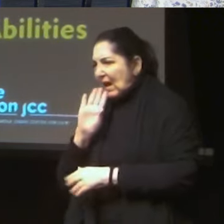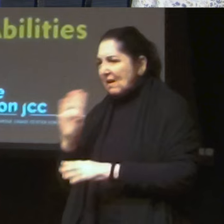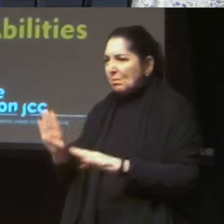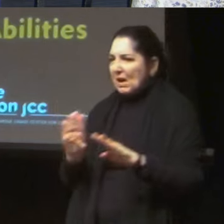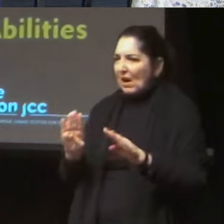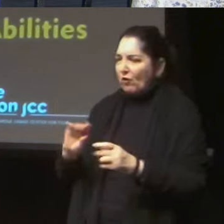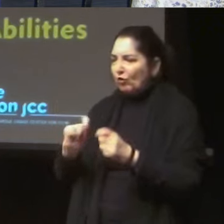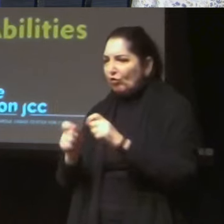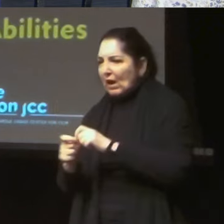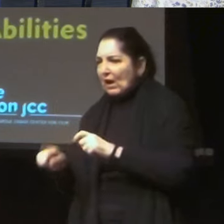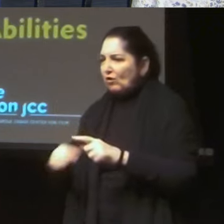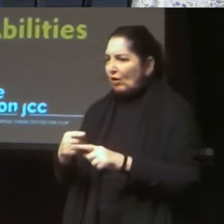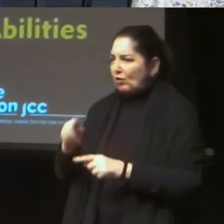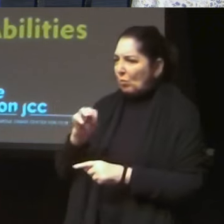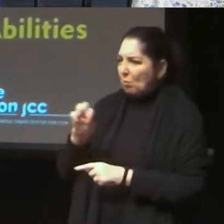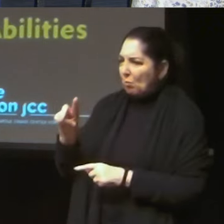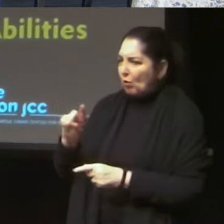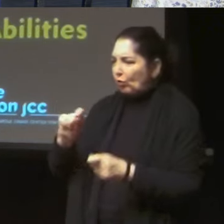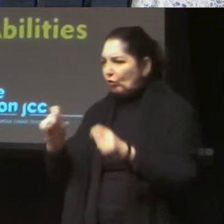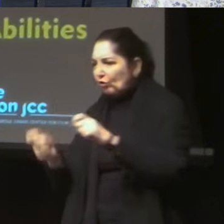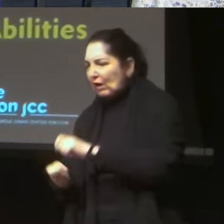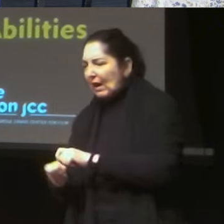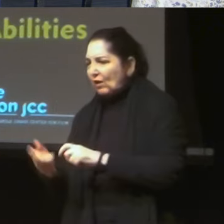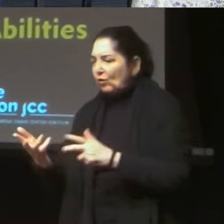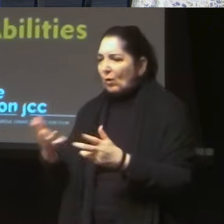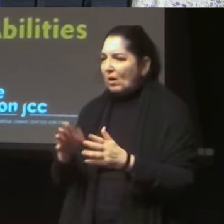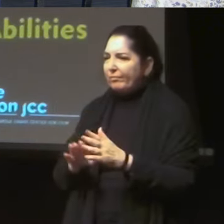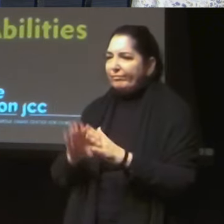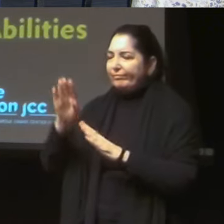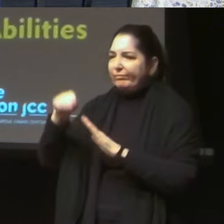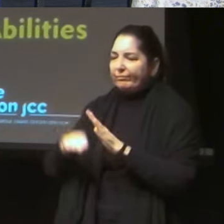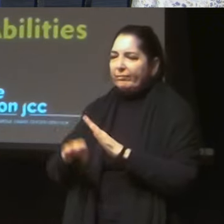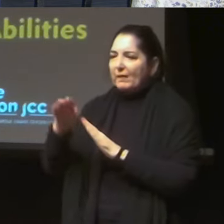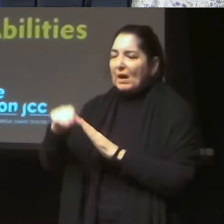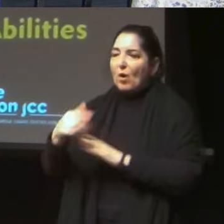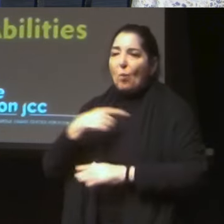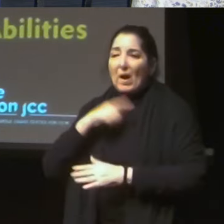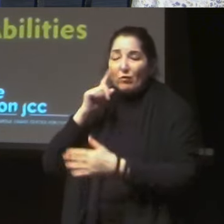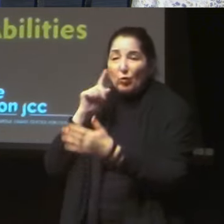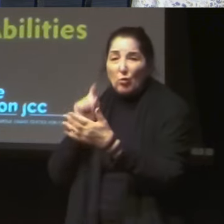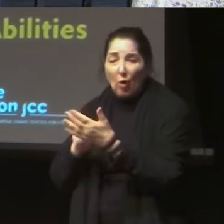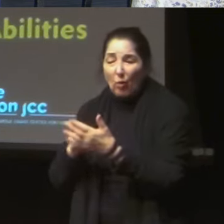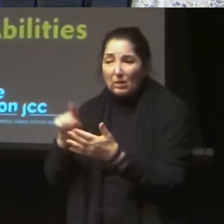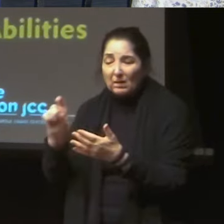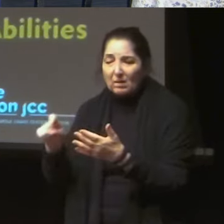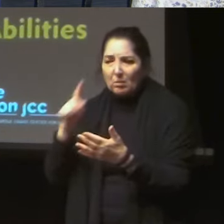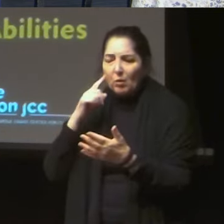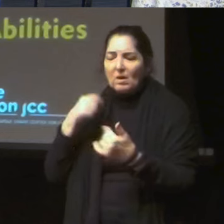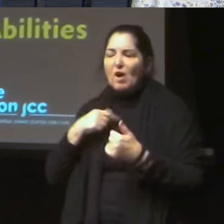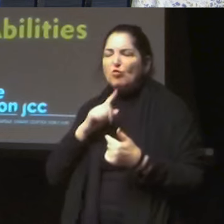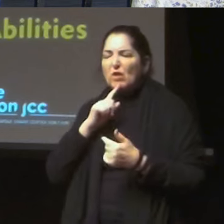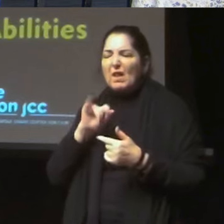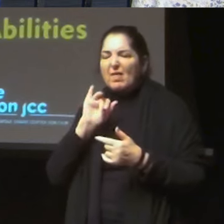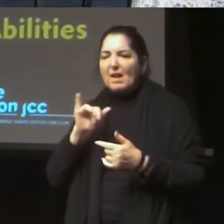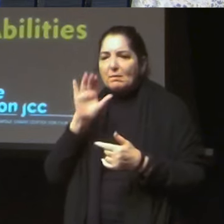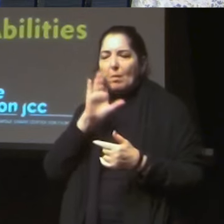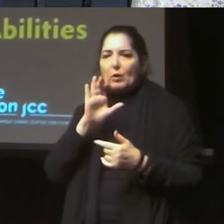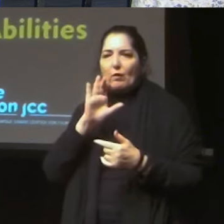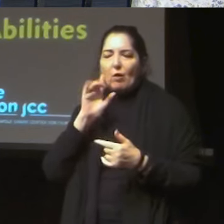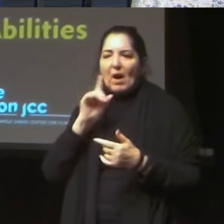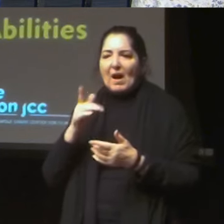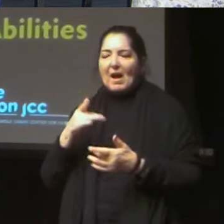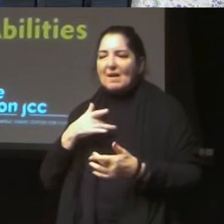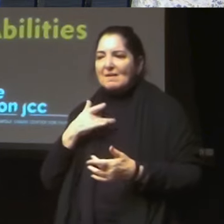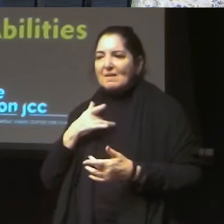really a sense of, you know, can you tell us what's, what's going on? Um, um, as things unfolded, um,